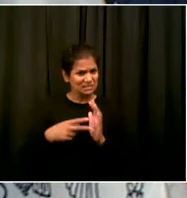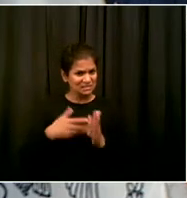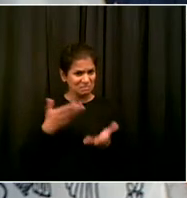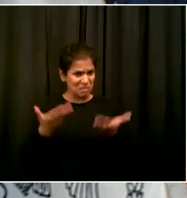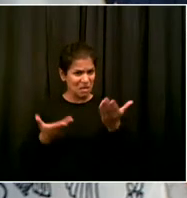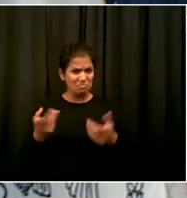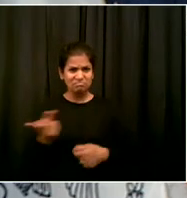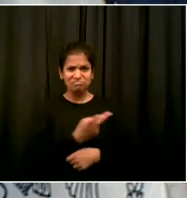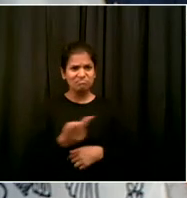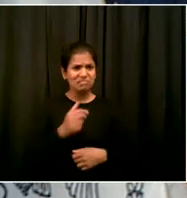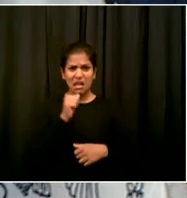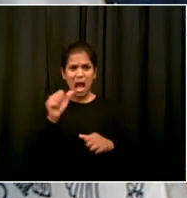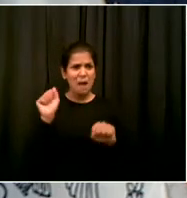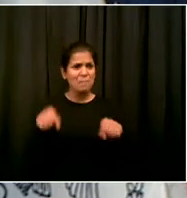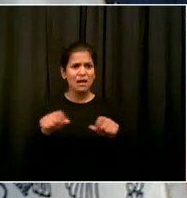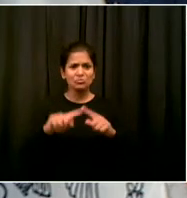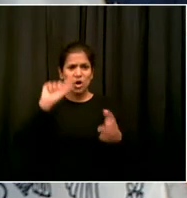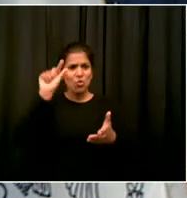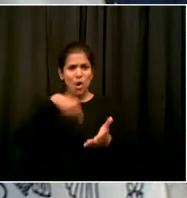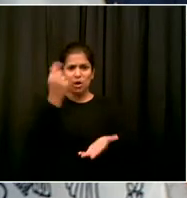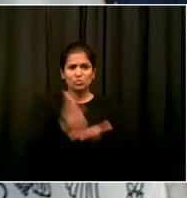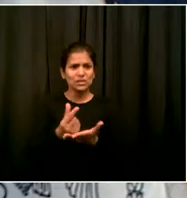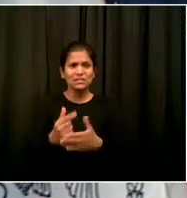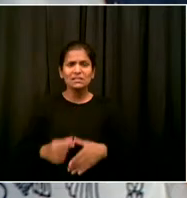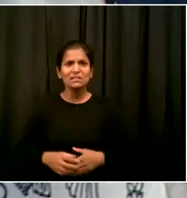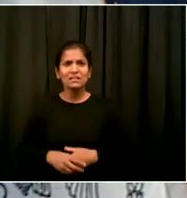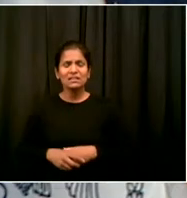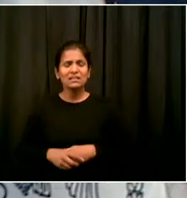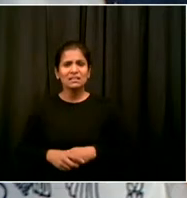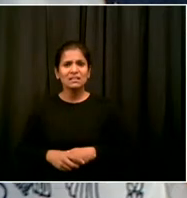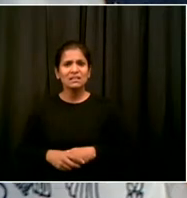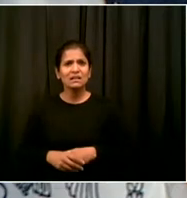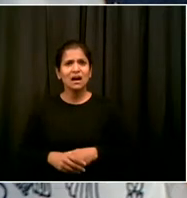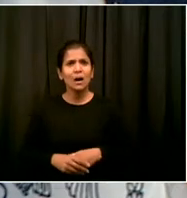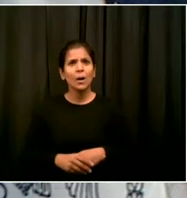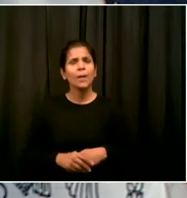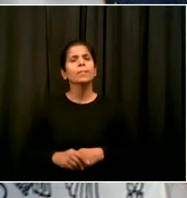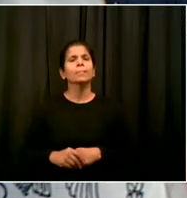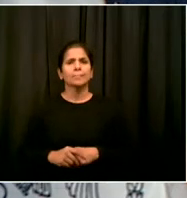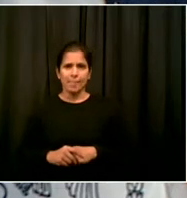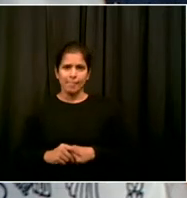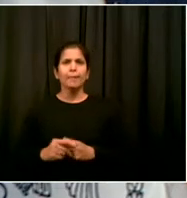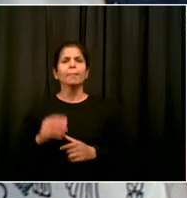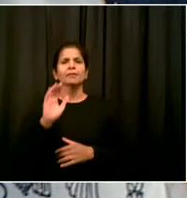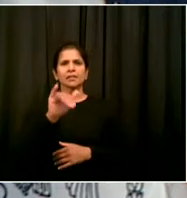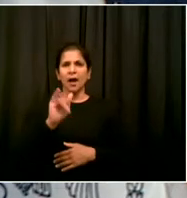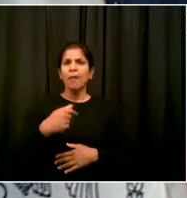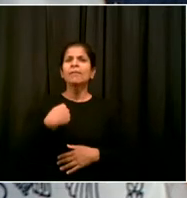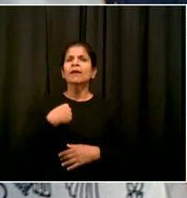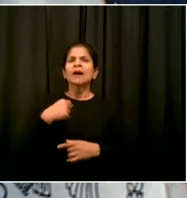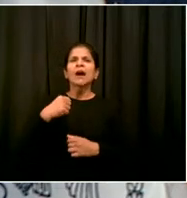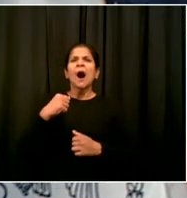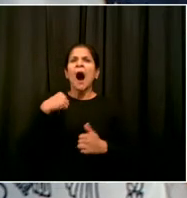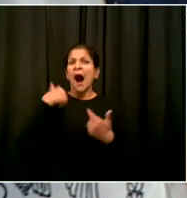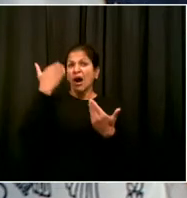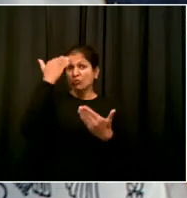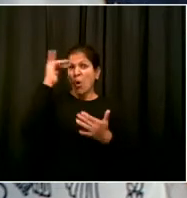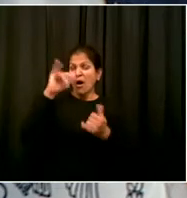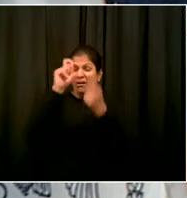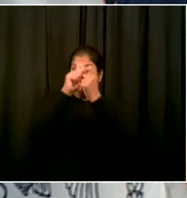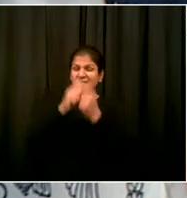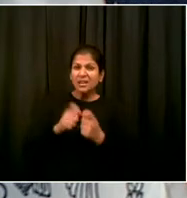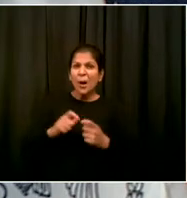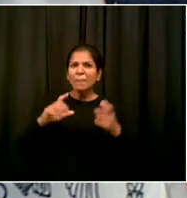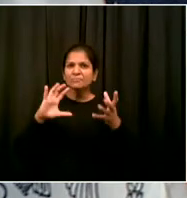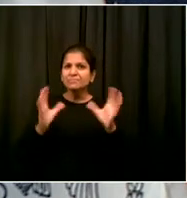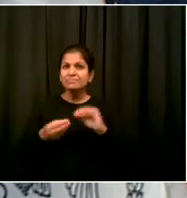about the consistency of the testing. But I need to hear about the details of this. I can give you a better answer. But look, what I know is this.